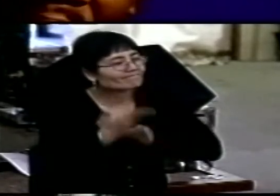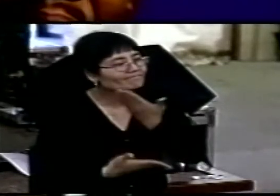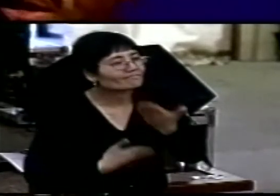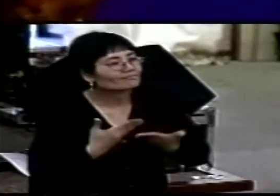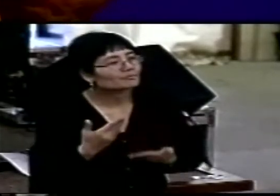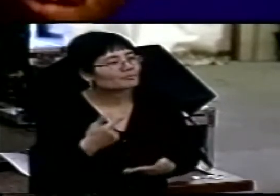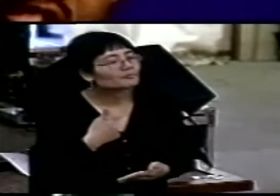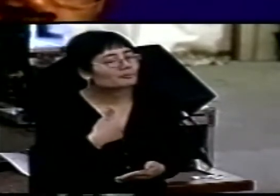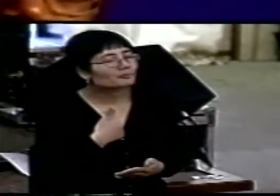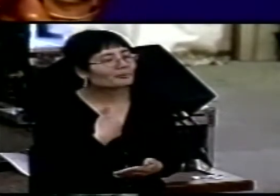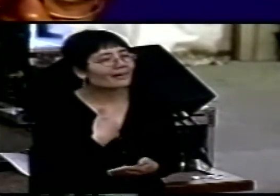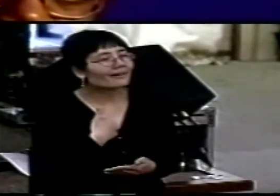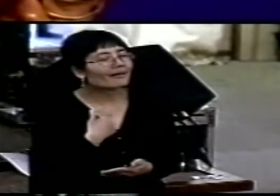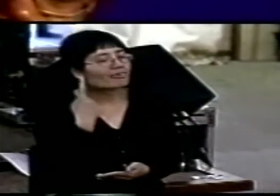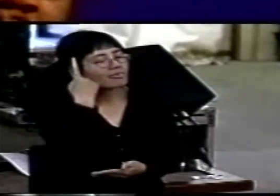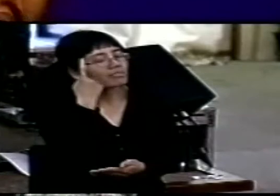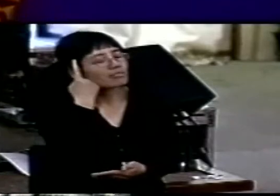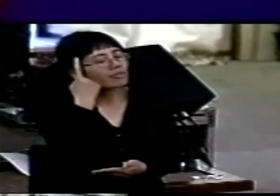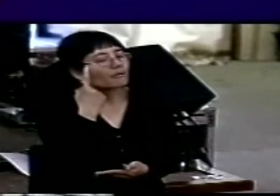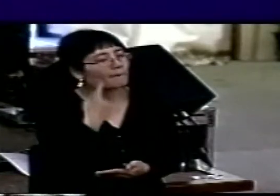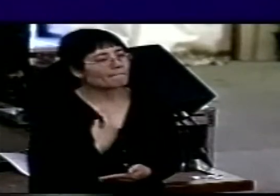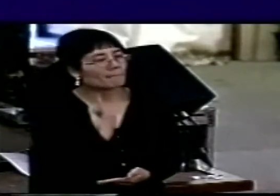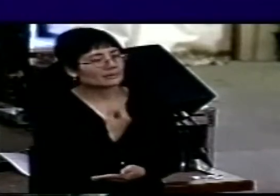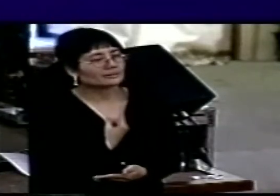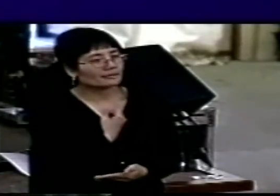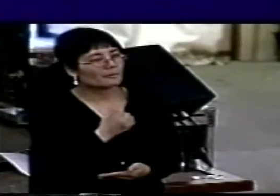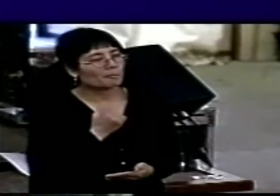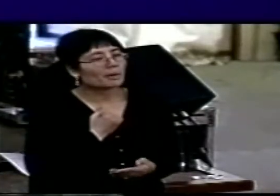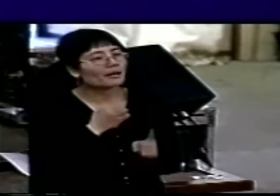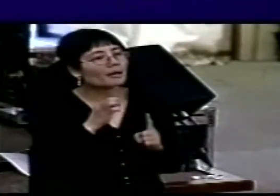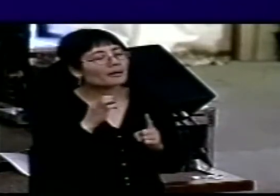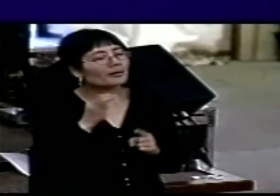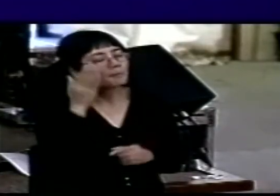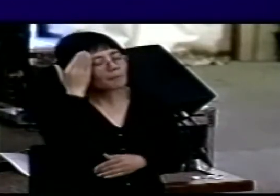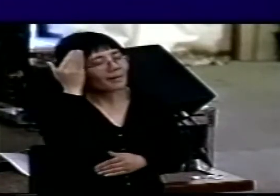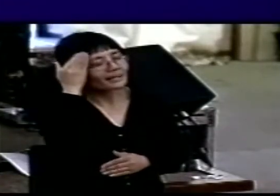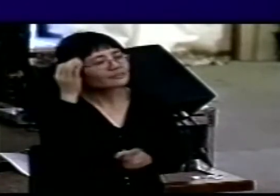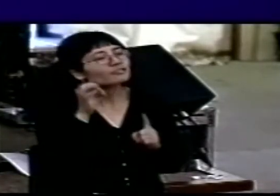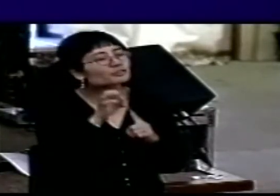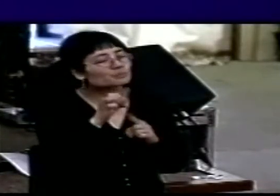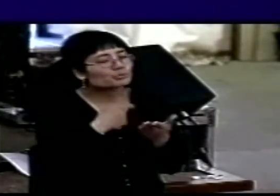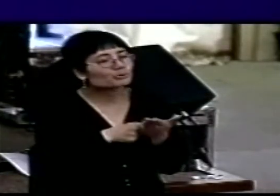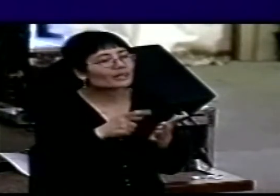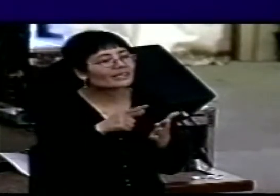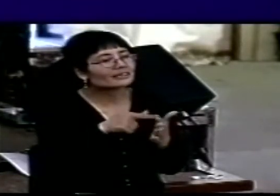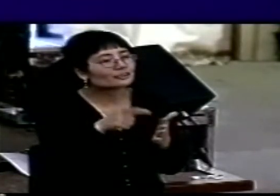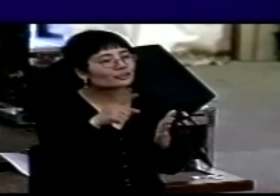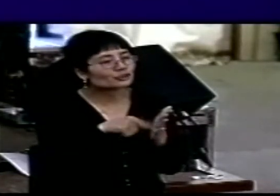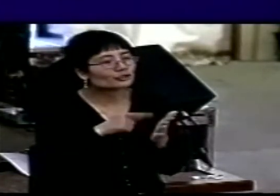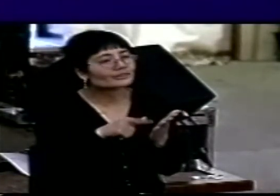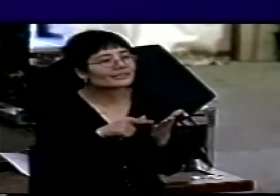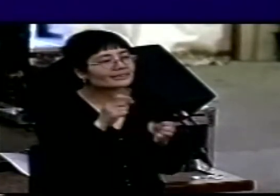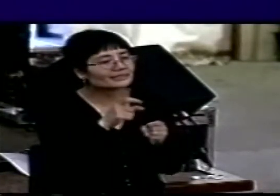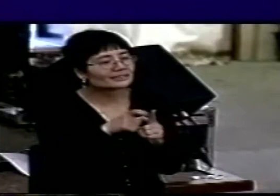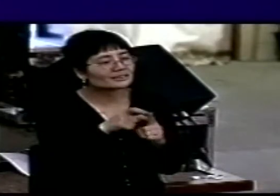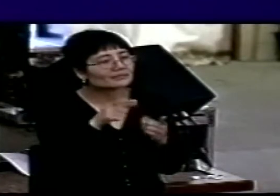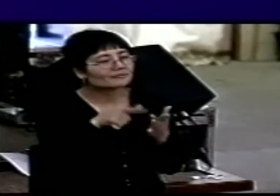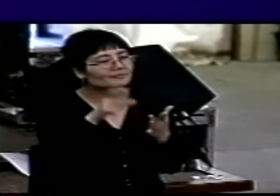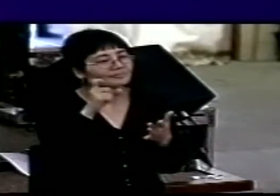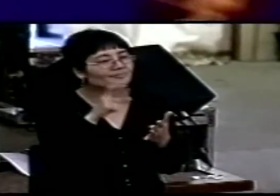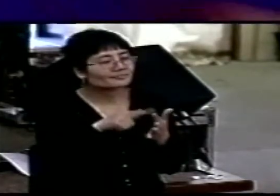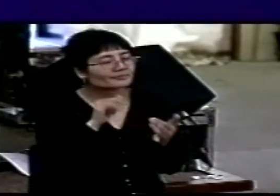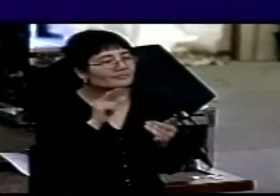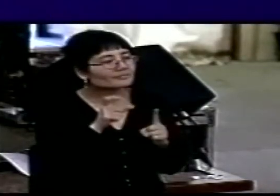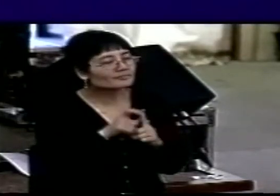there was a kind of a prejudice in my mind, my attitude. I was polite. I was very accommodating to everybody else. God